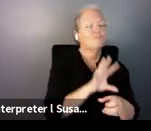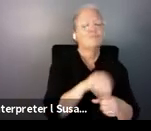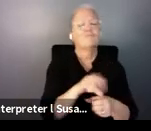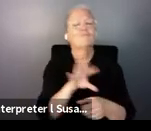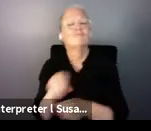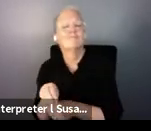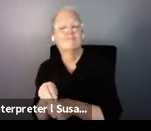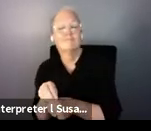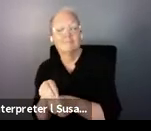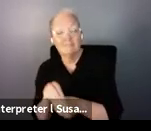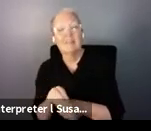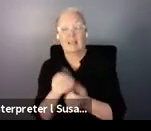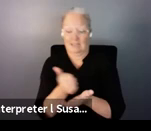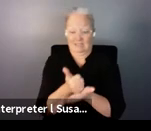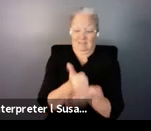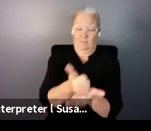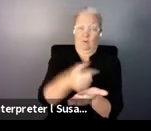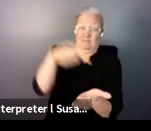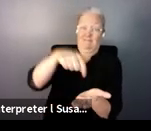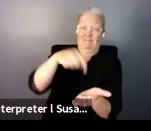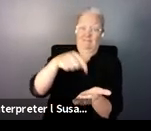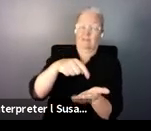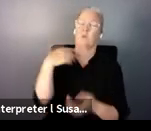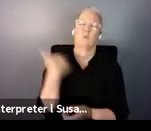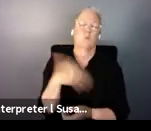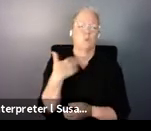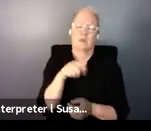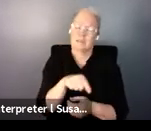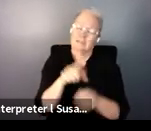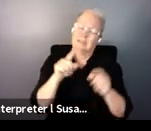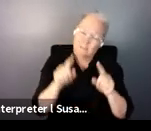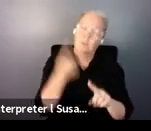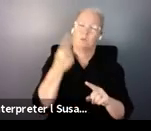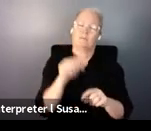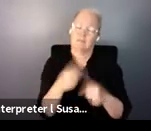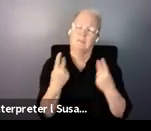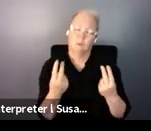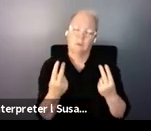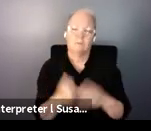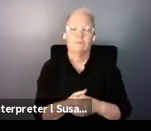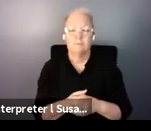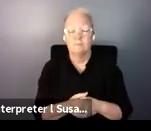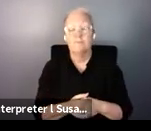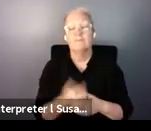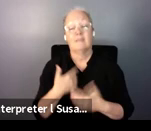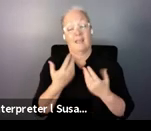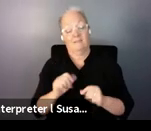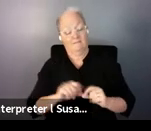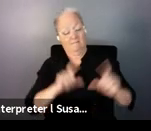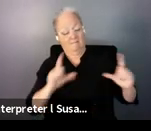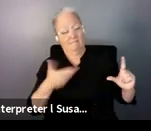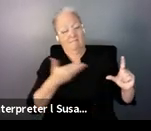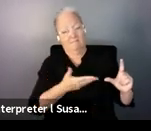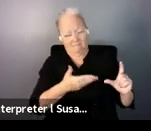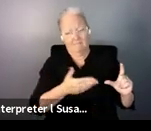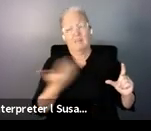the most significant part. On the screen, I project data from New Zealand that